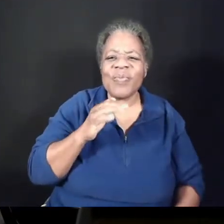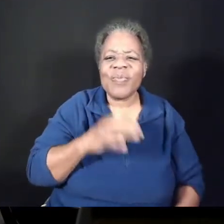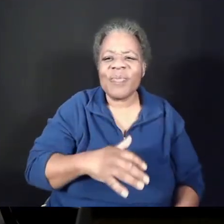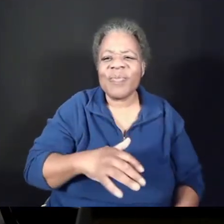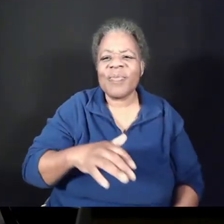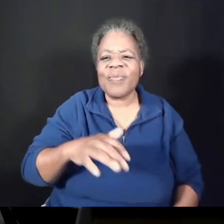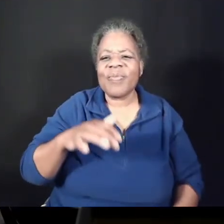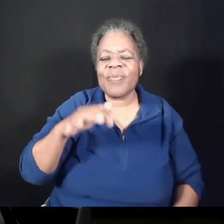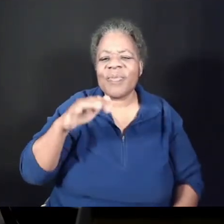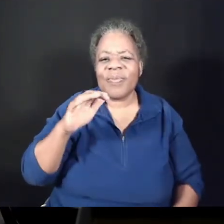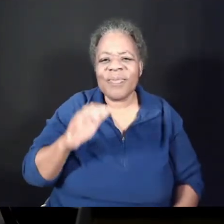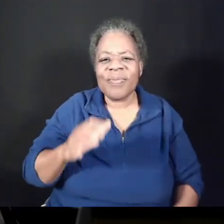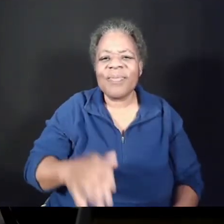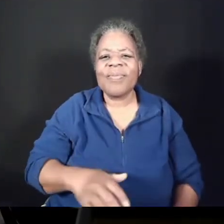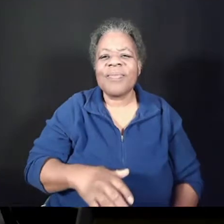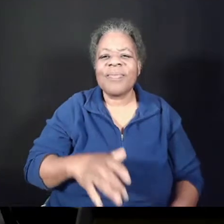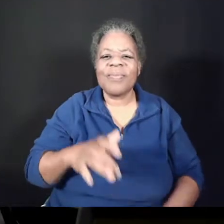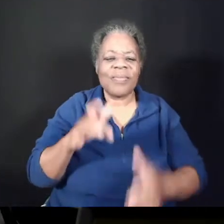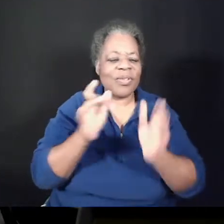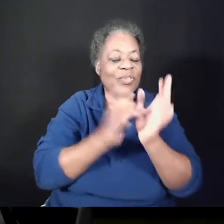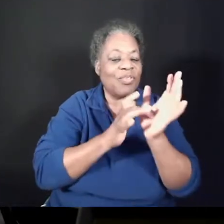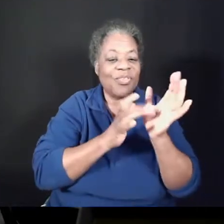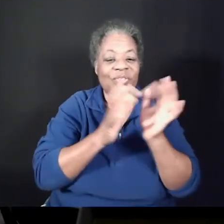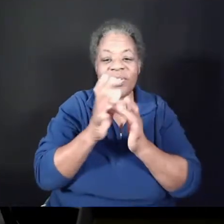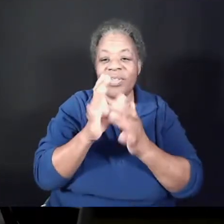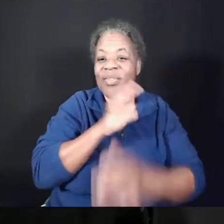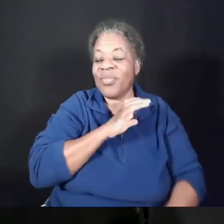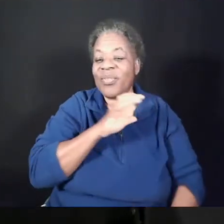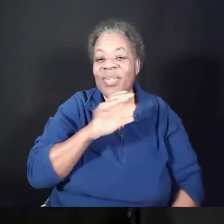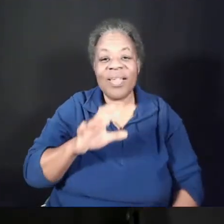Jesus Christ. Jesus